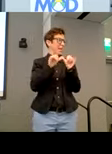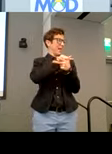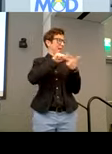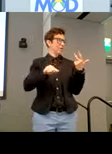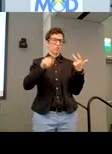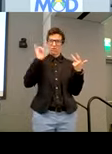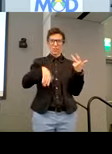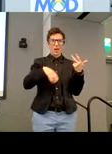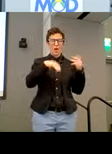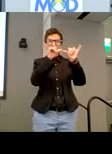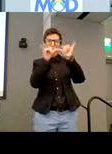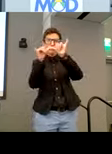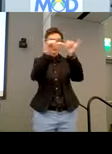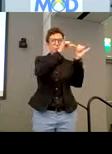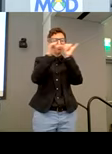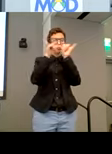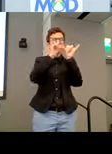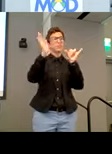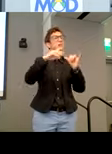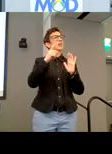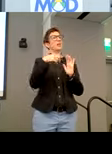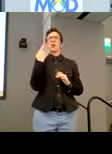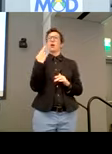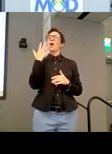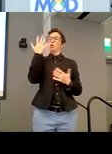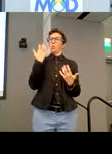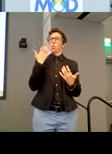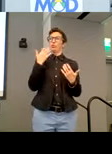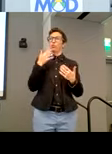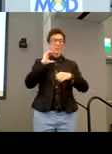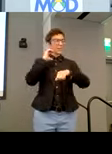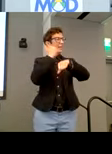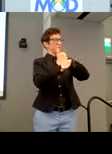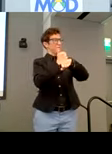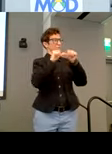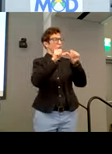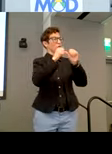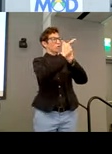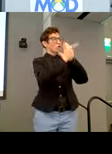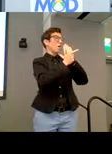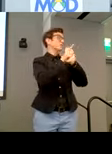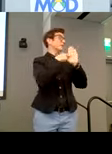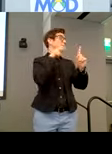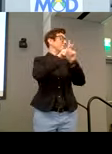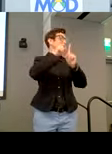really enforce laws, sometimes you need to file a federal lawsuit. And he did.